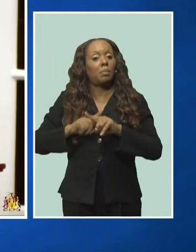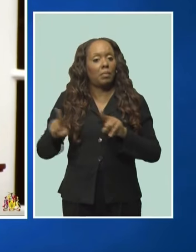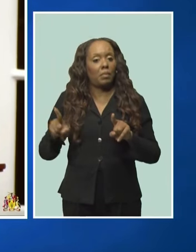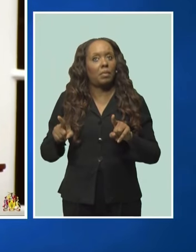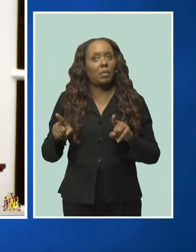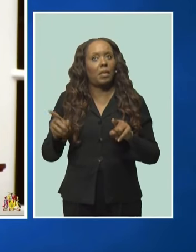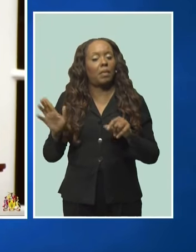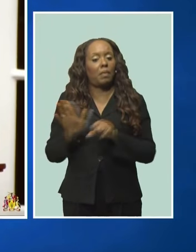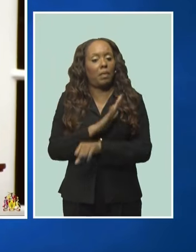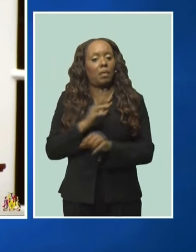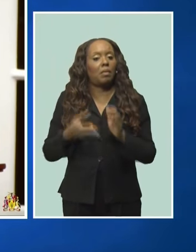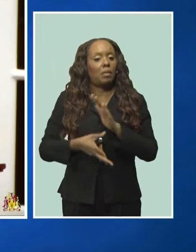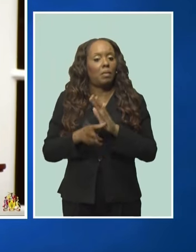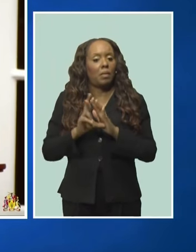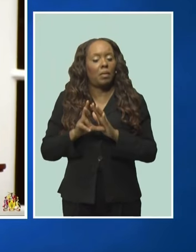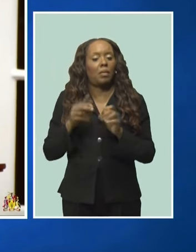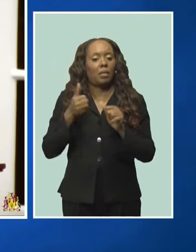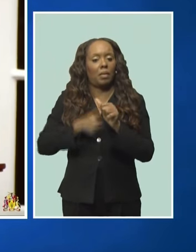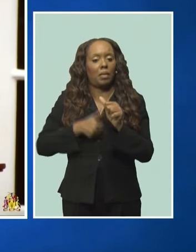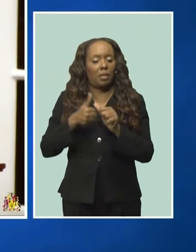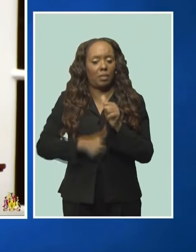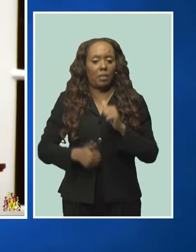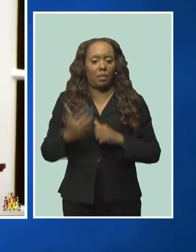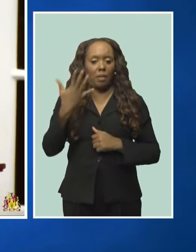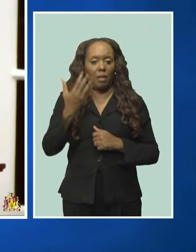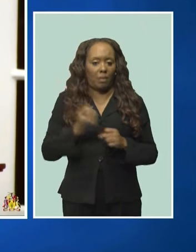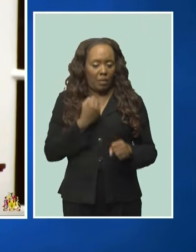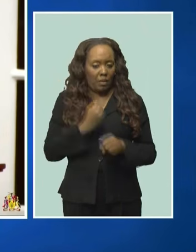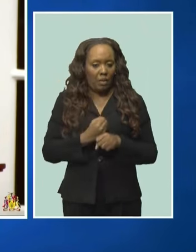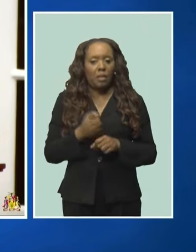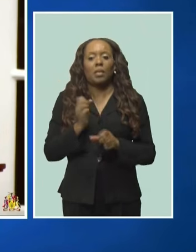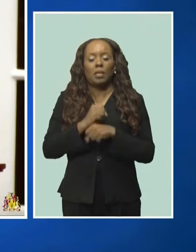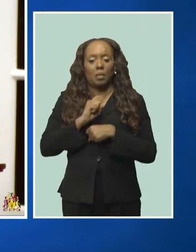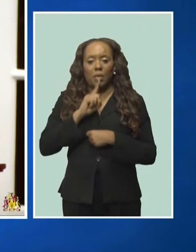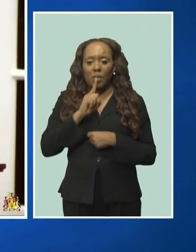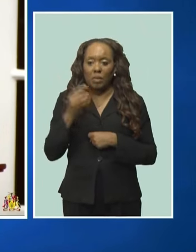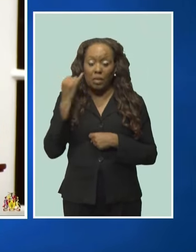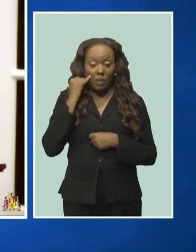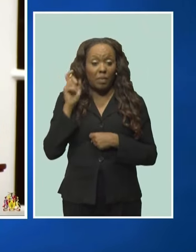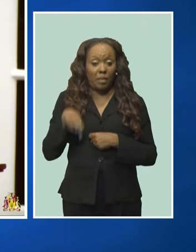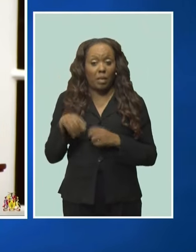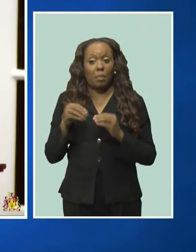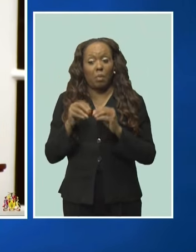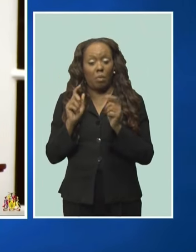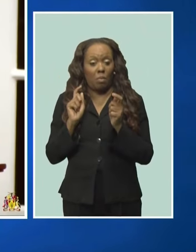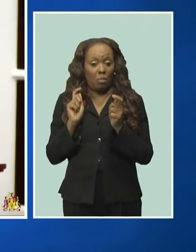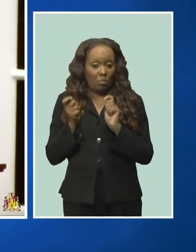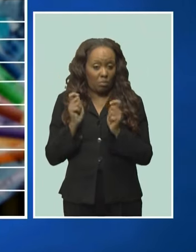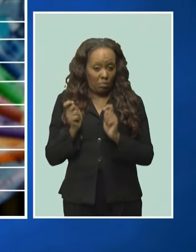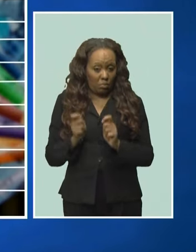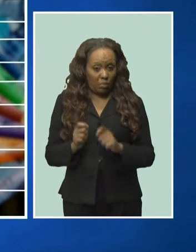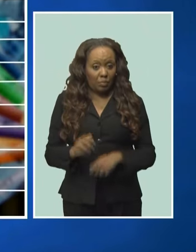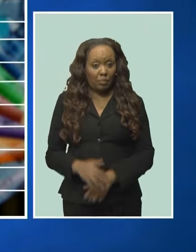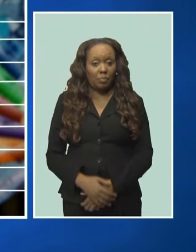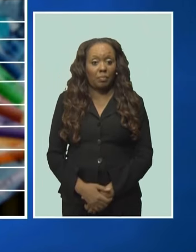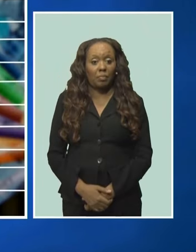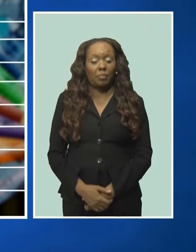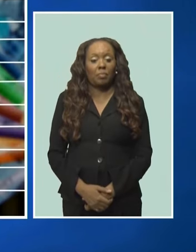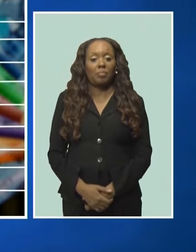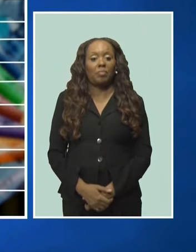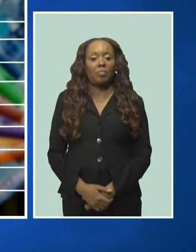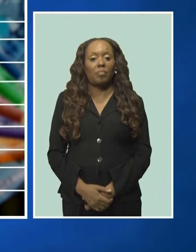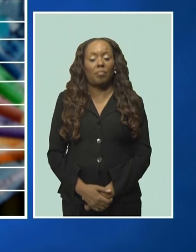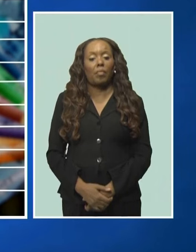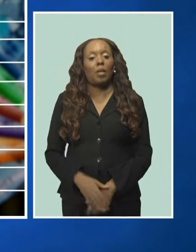every five years to be done to ensure whether the adjustment needs to be more than inflation. With